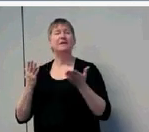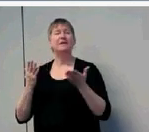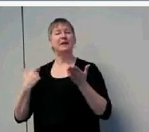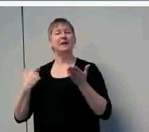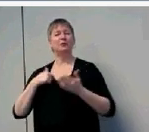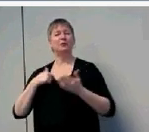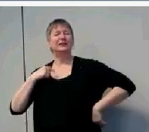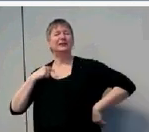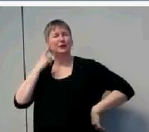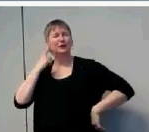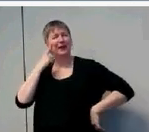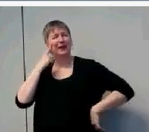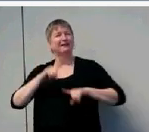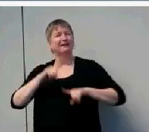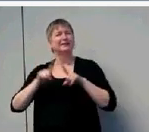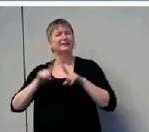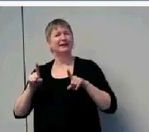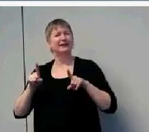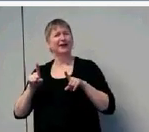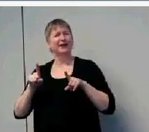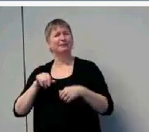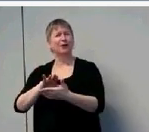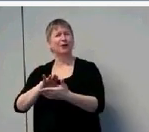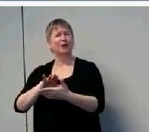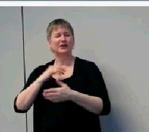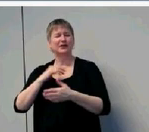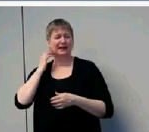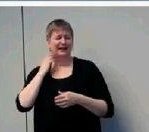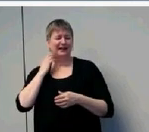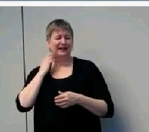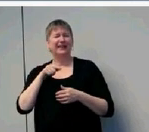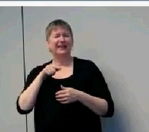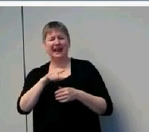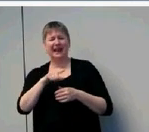learning in complex listening environments, and we don't know much about that.